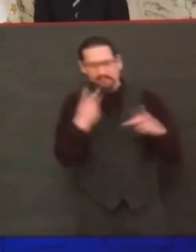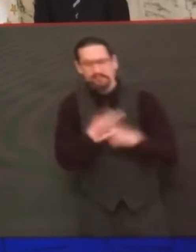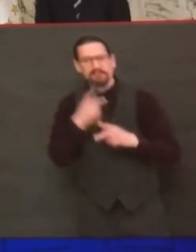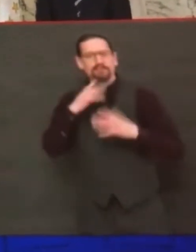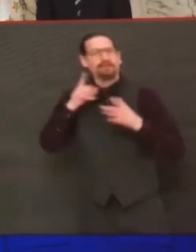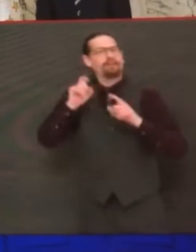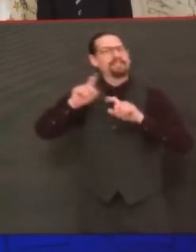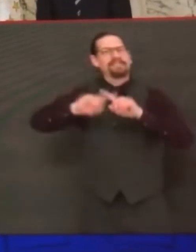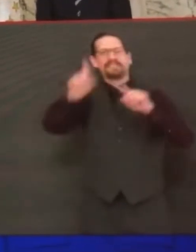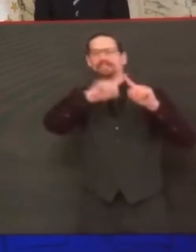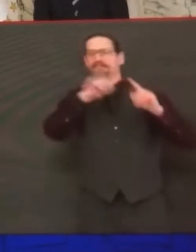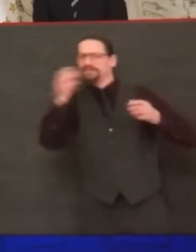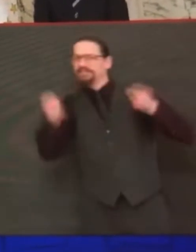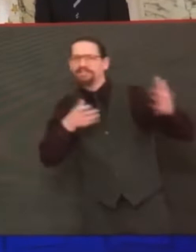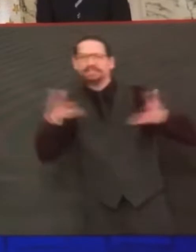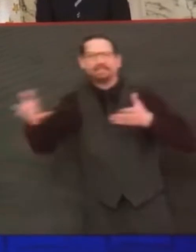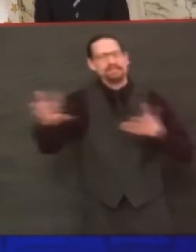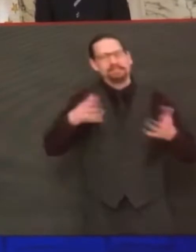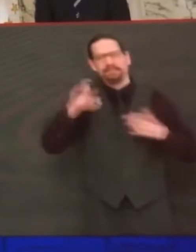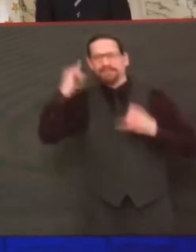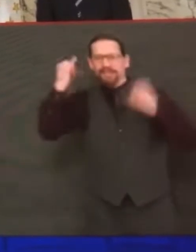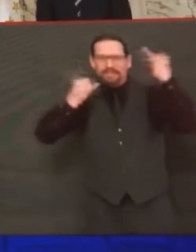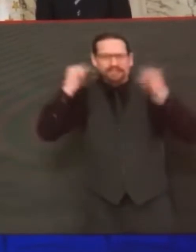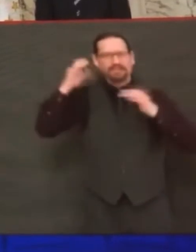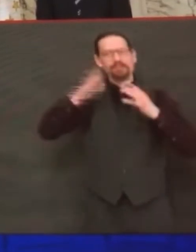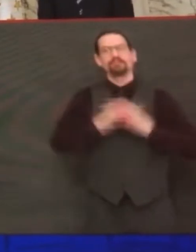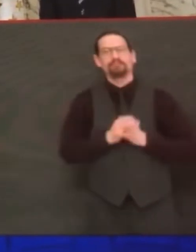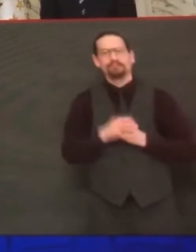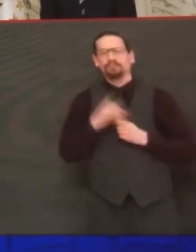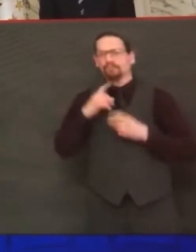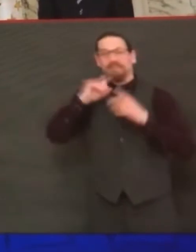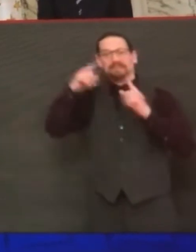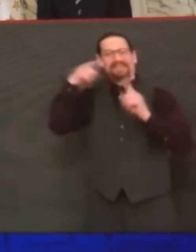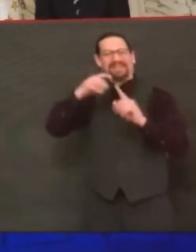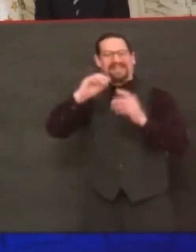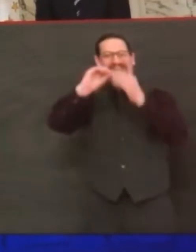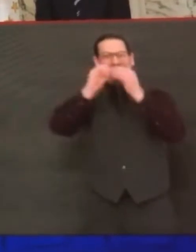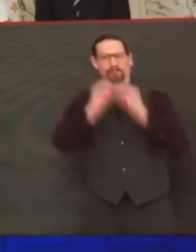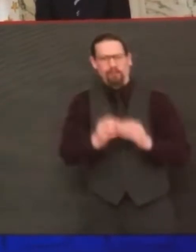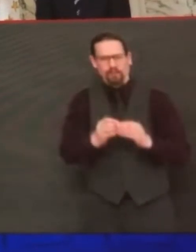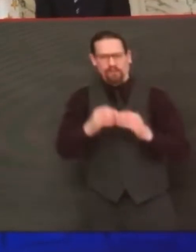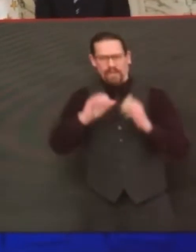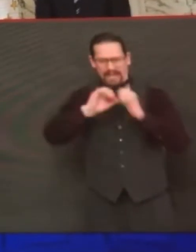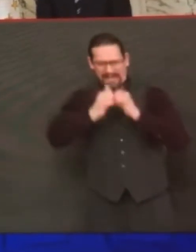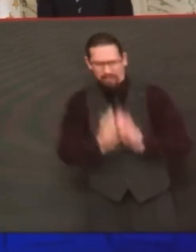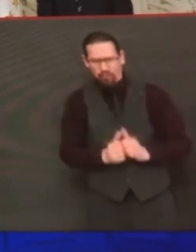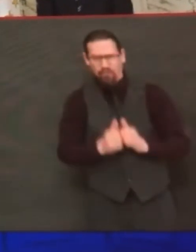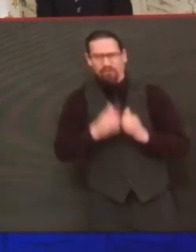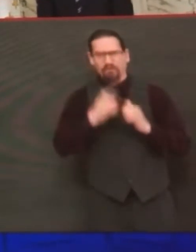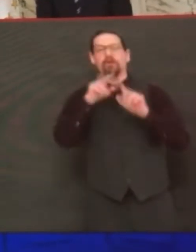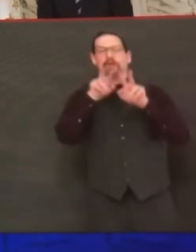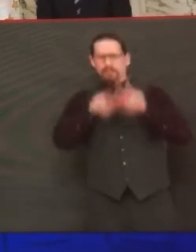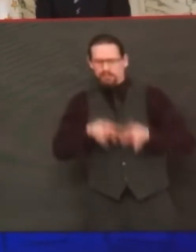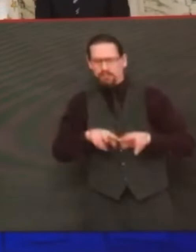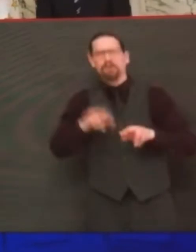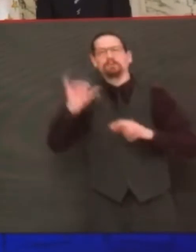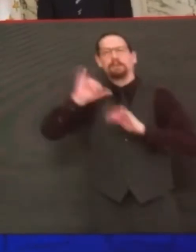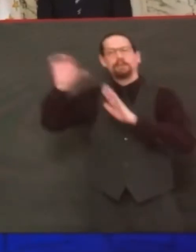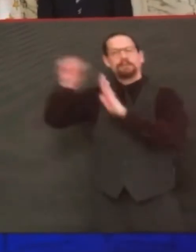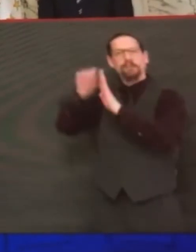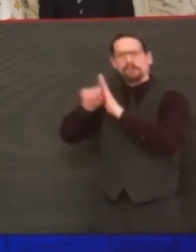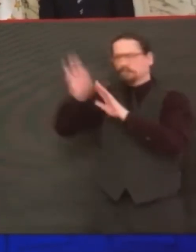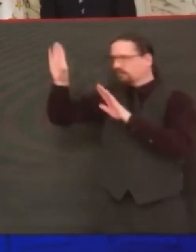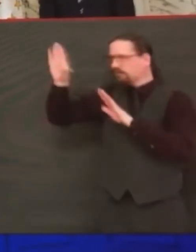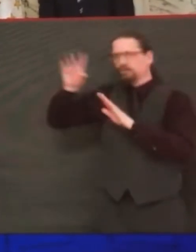place to some sense of best practices around how to do this. But I'm definitely in close contact with Governor Lamont and